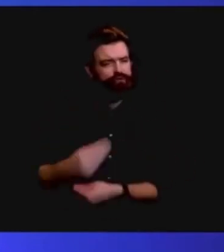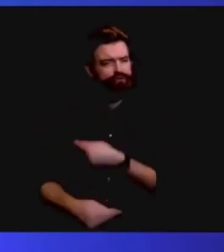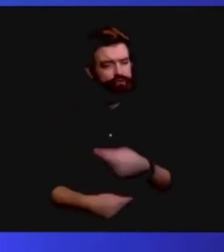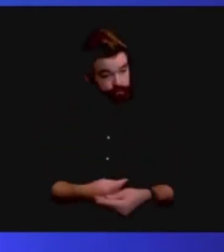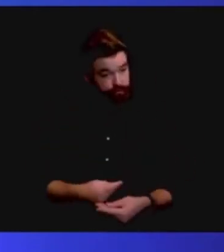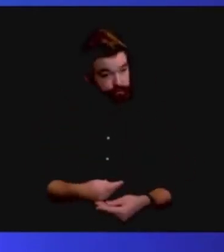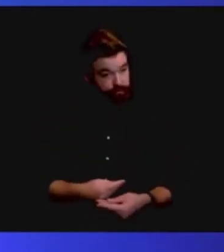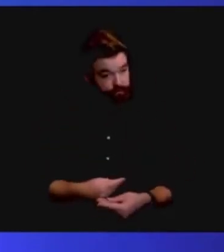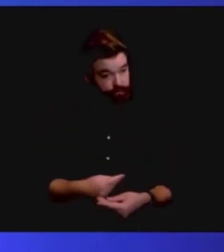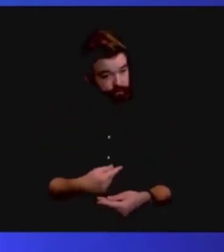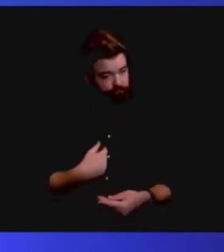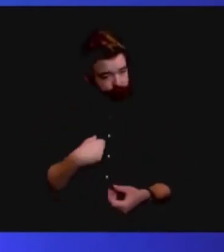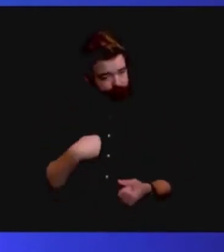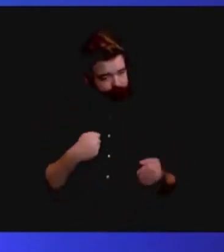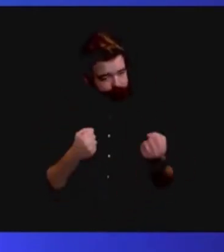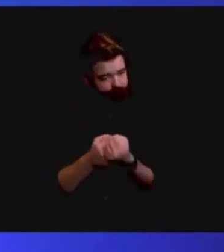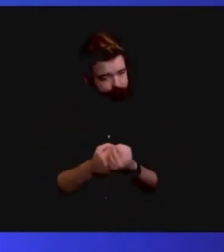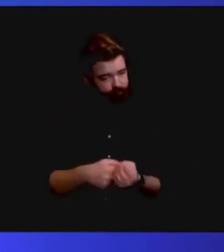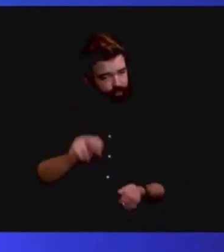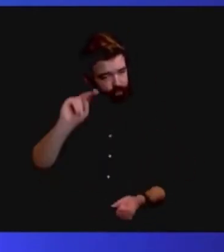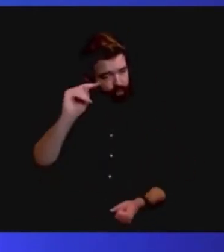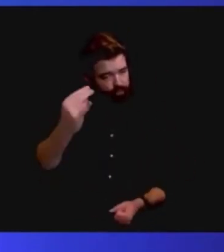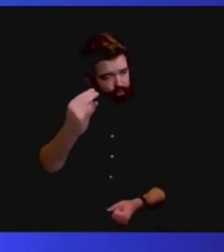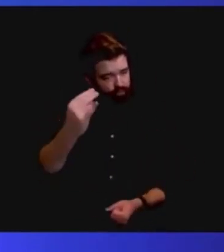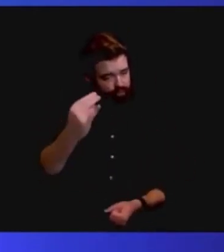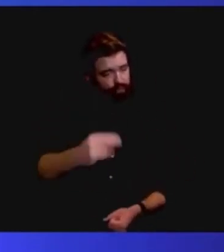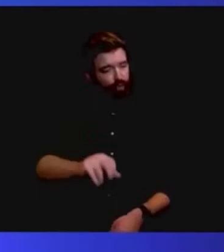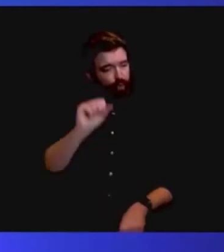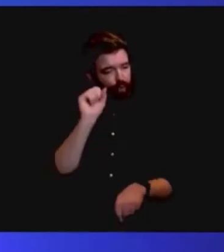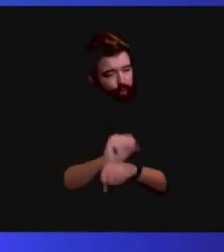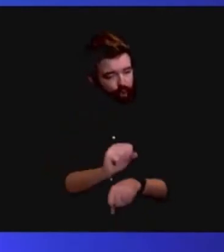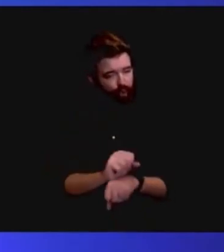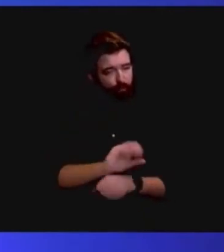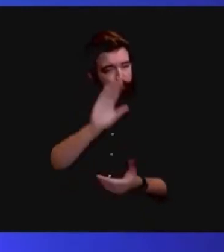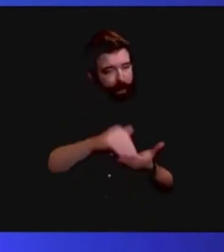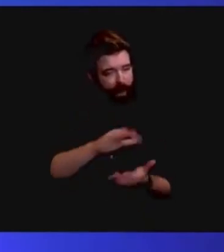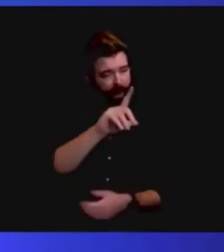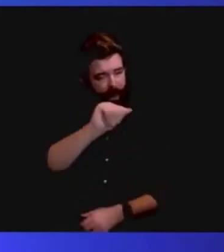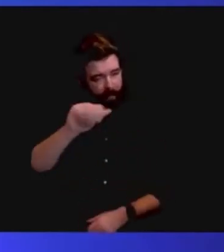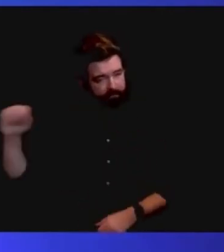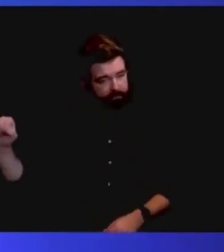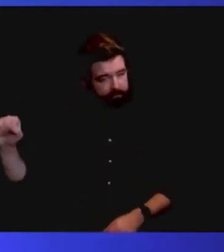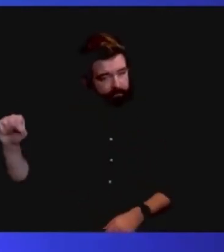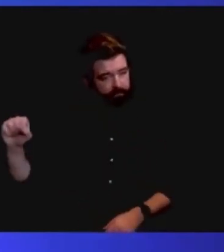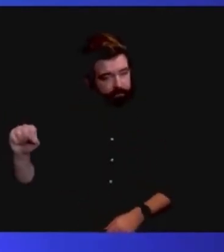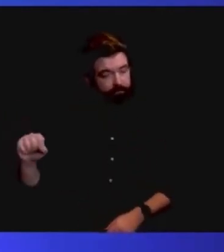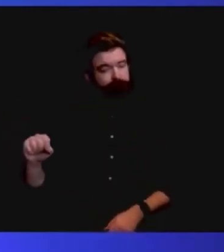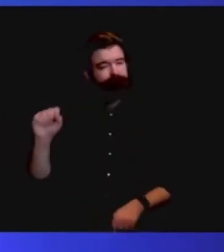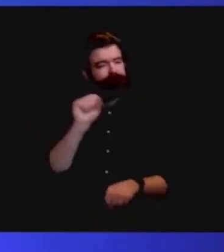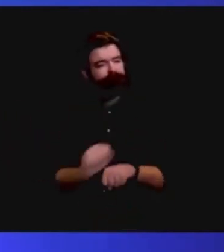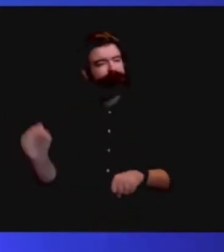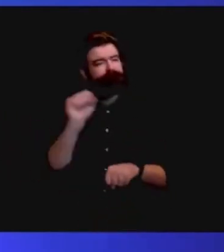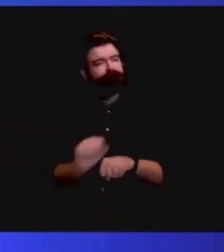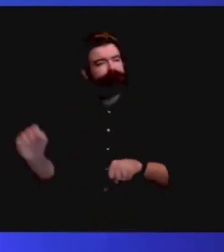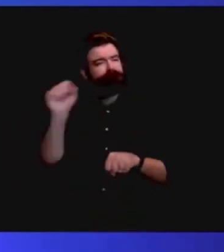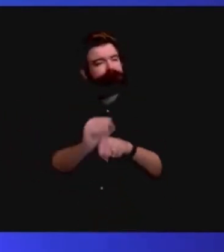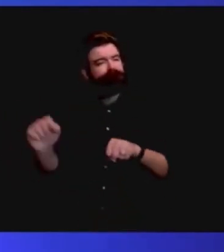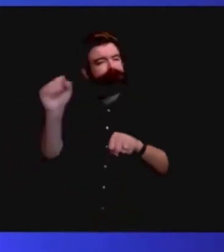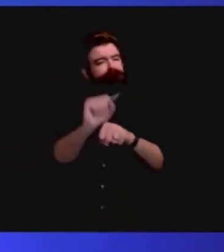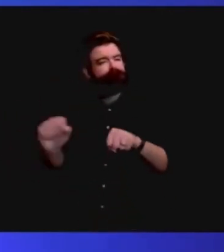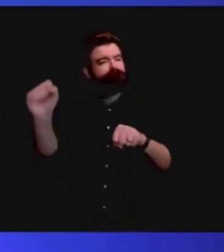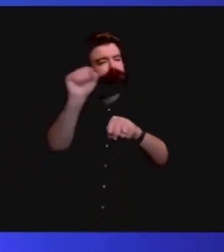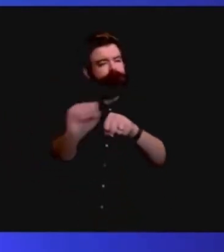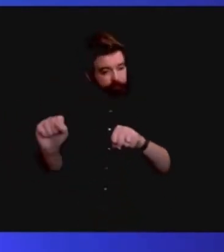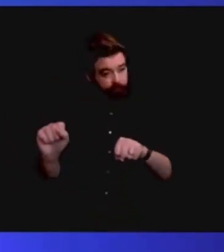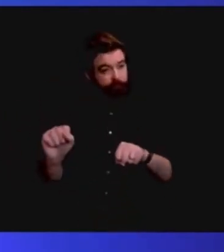-working, middle-class families and everyone working to get there. We haven't sugar-coated our problems, and we haven't